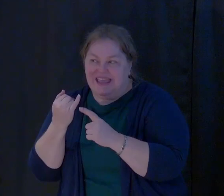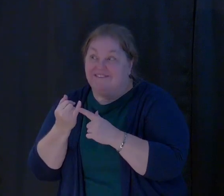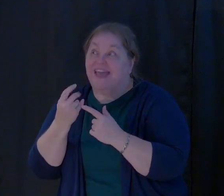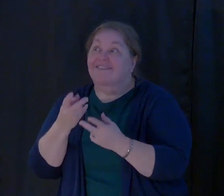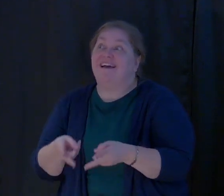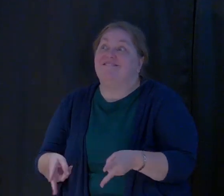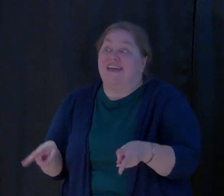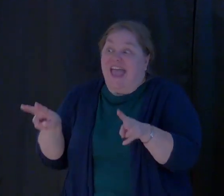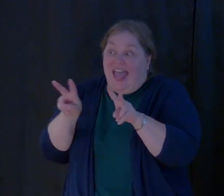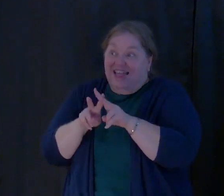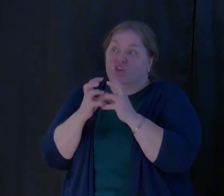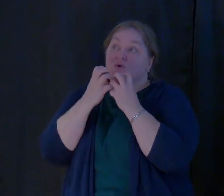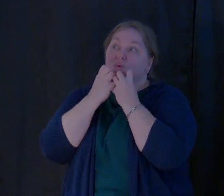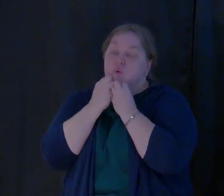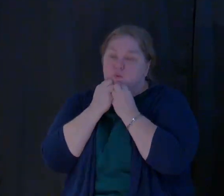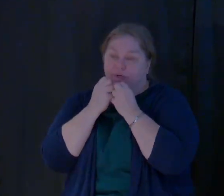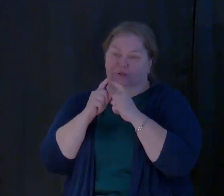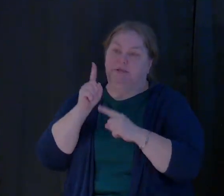to him.